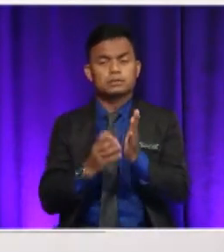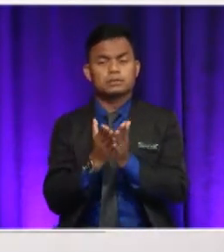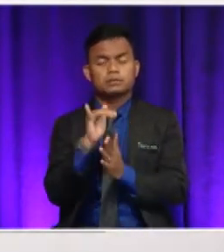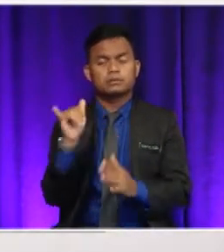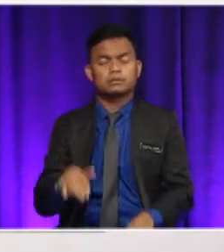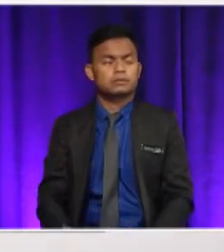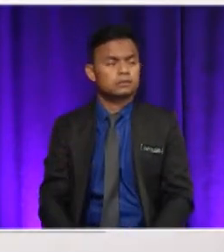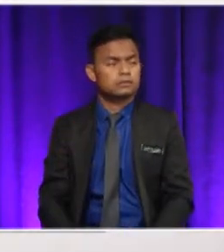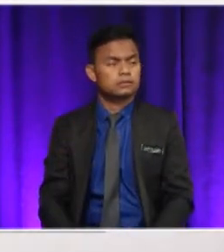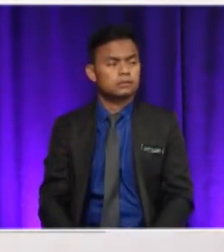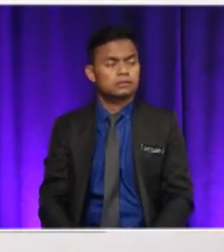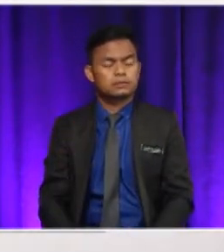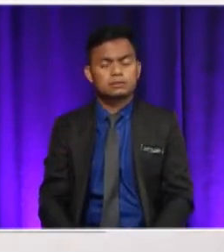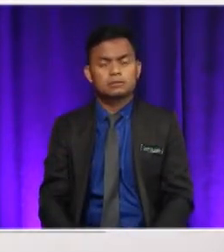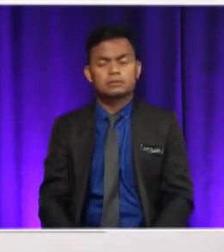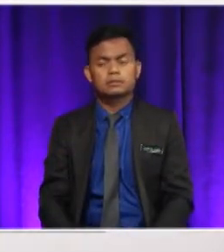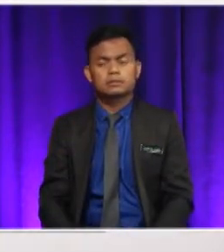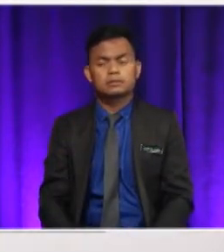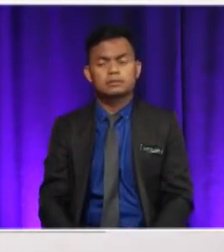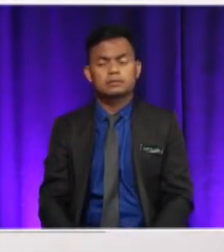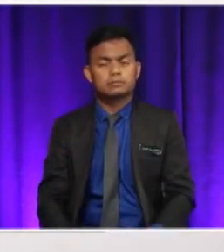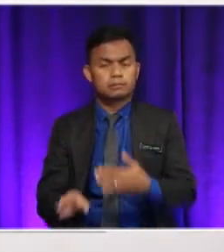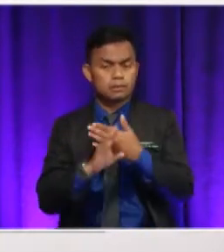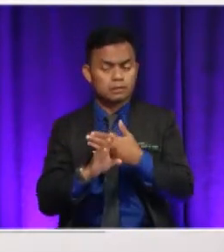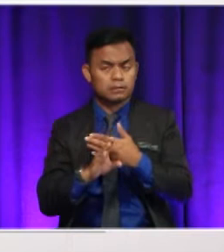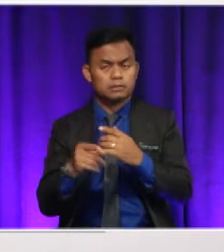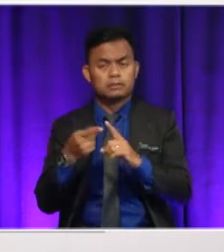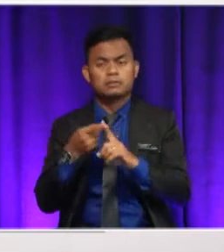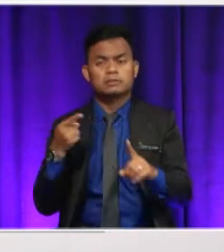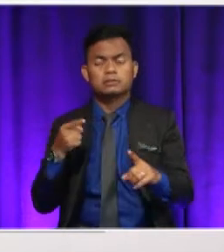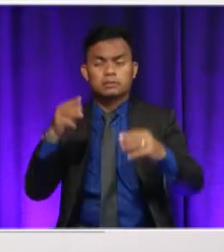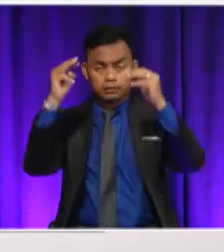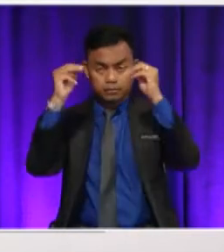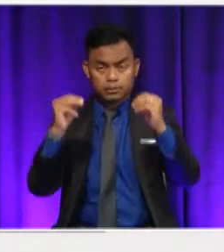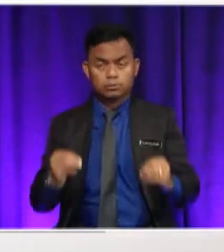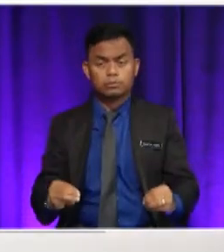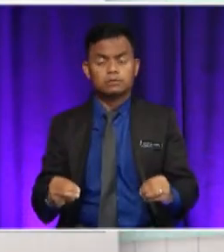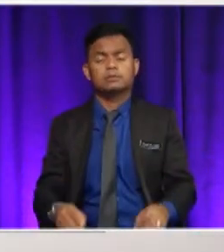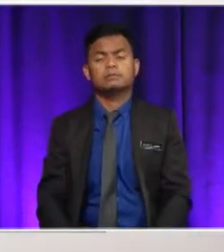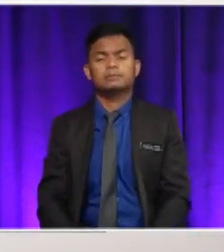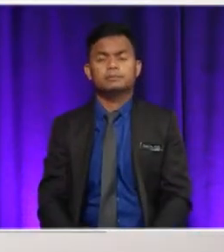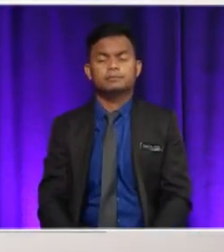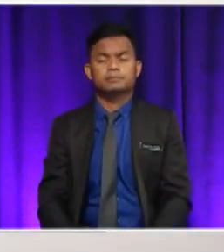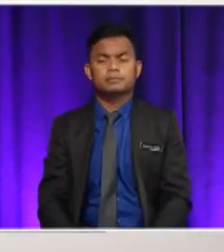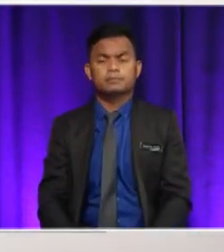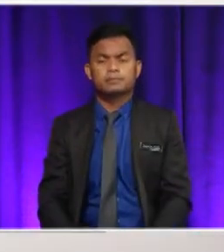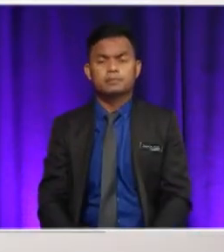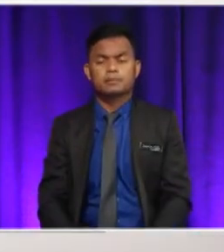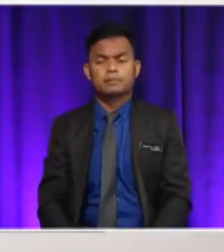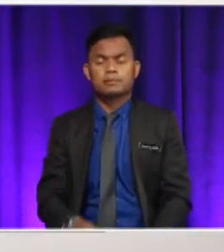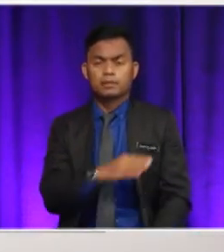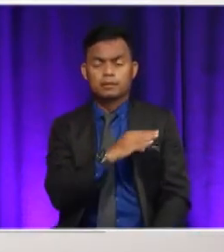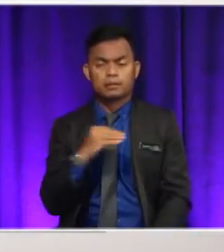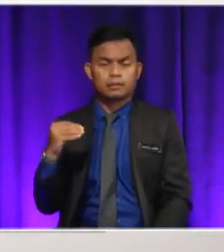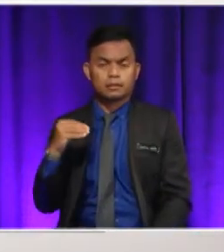some of the dangers decreased root from humans. The maps they use were often unaliable and on several occasions, they arrived